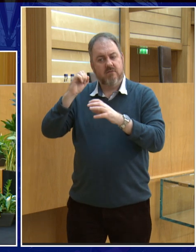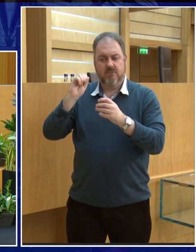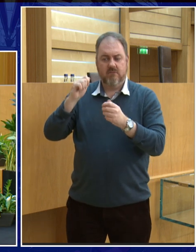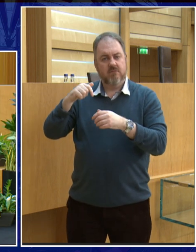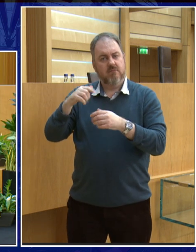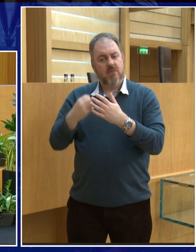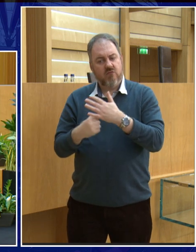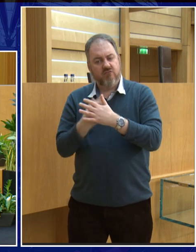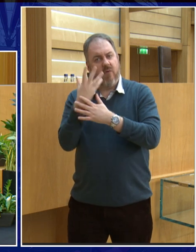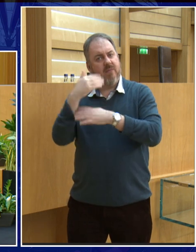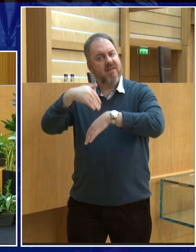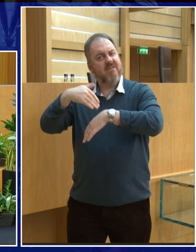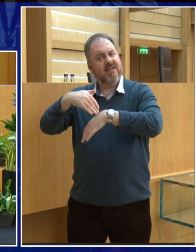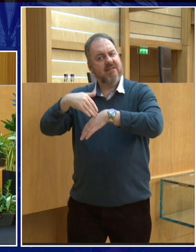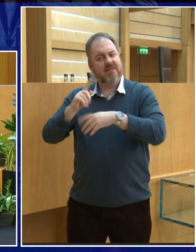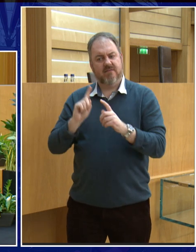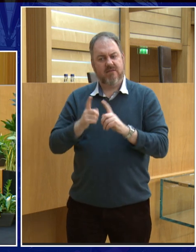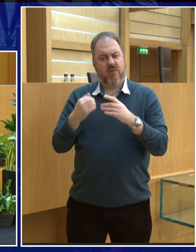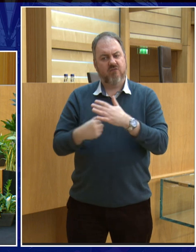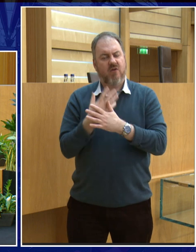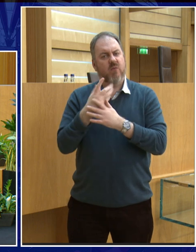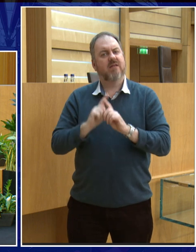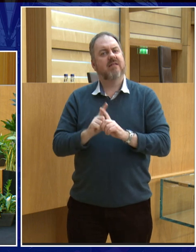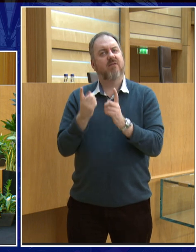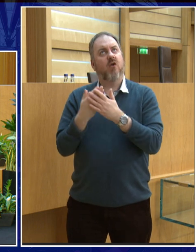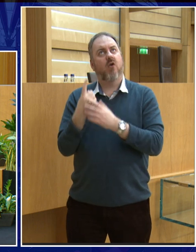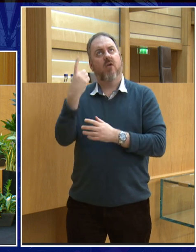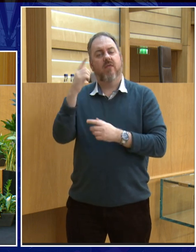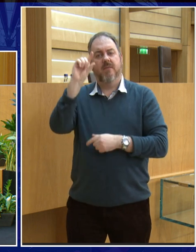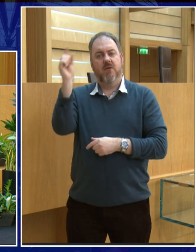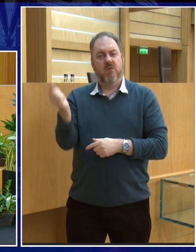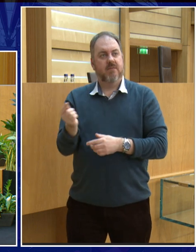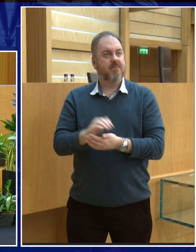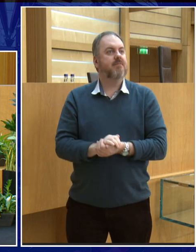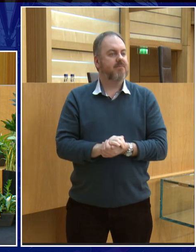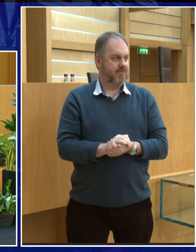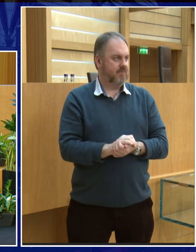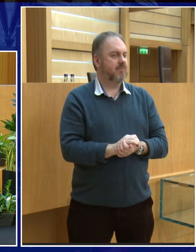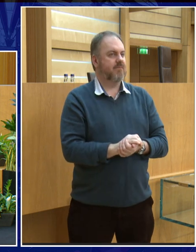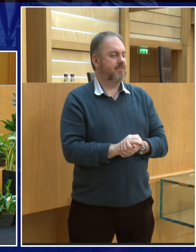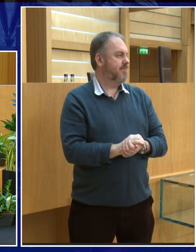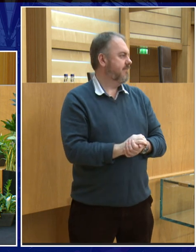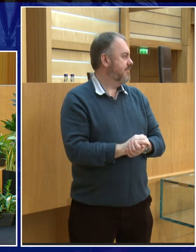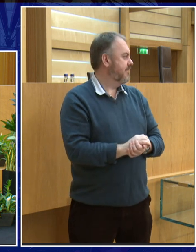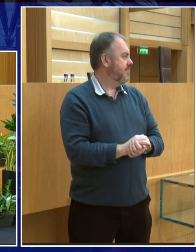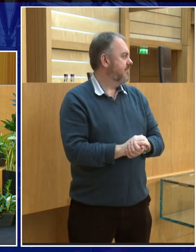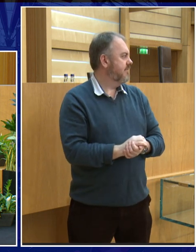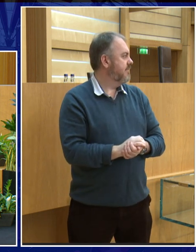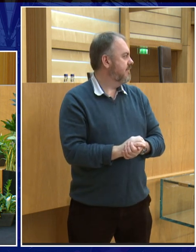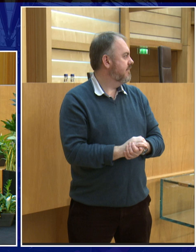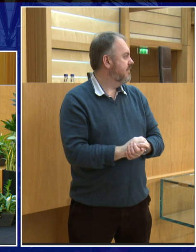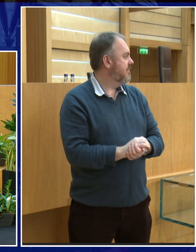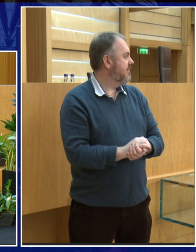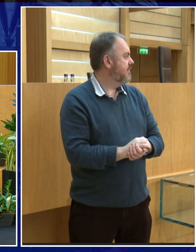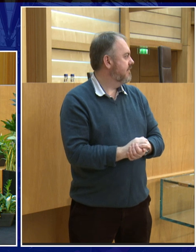last. Okay. Lovely. So, we're coming... Well, we come to you second last about why... So, we'll come